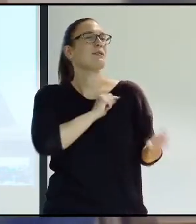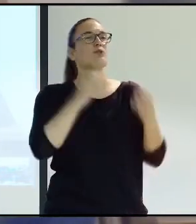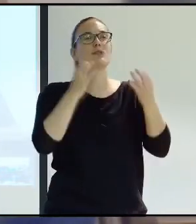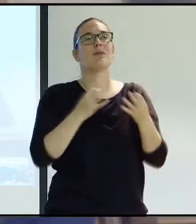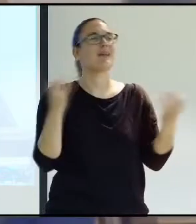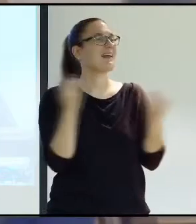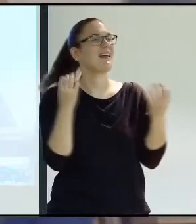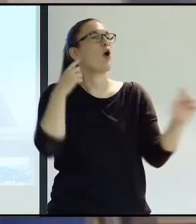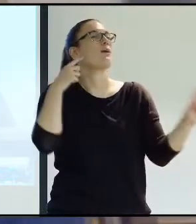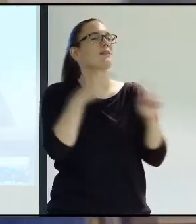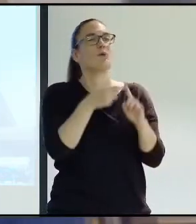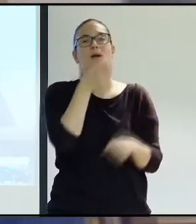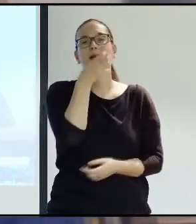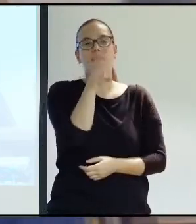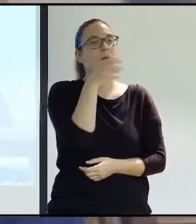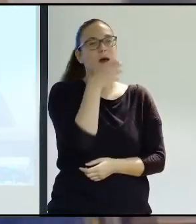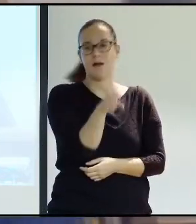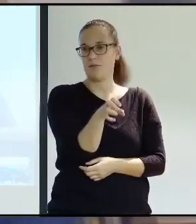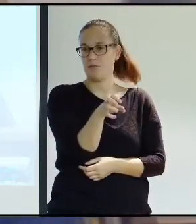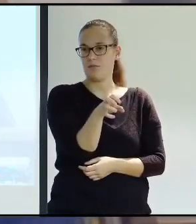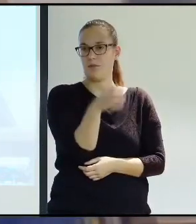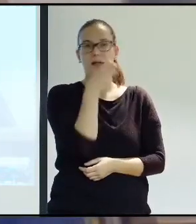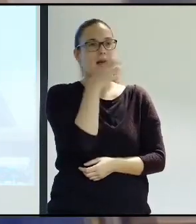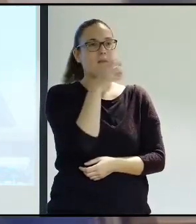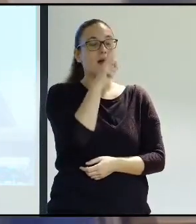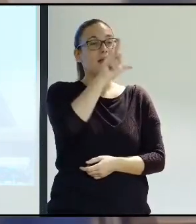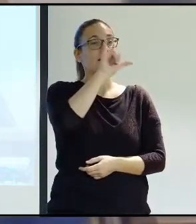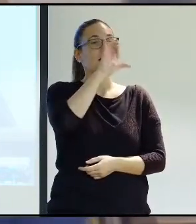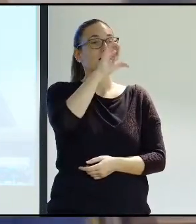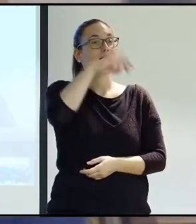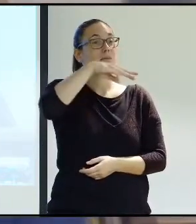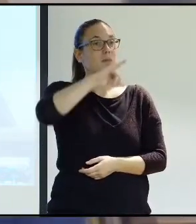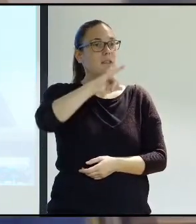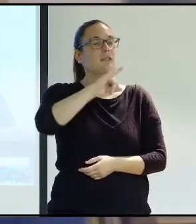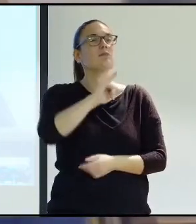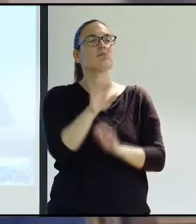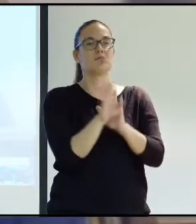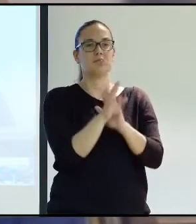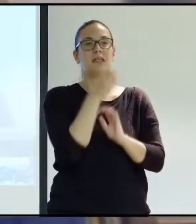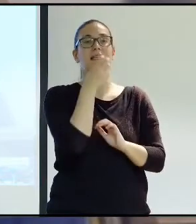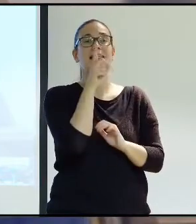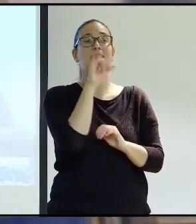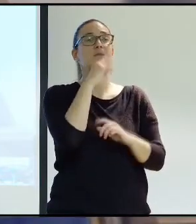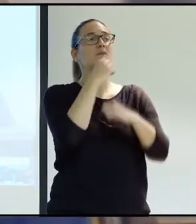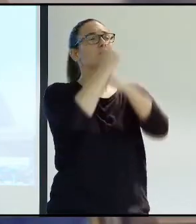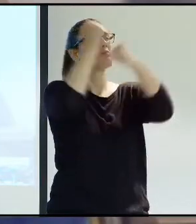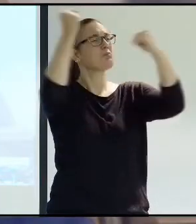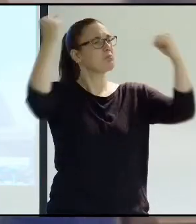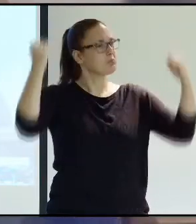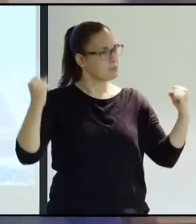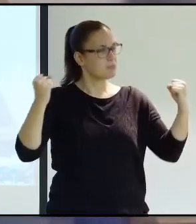associations went out and started to demand things. And when that first 1982 law was